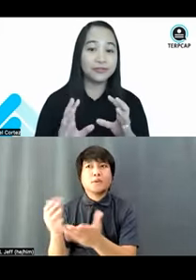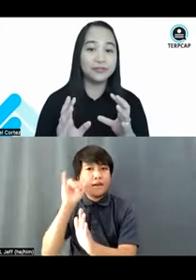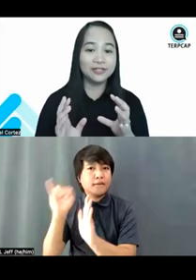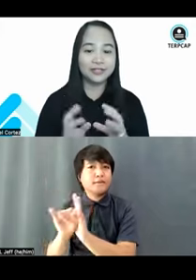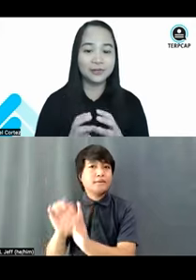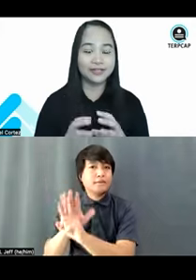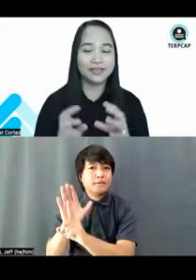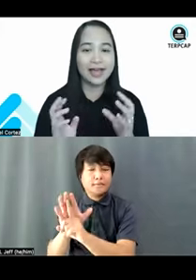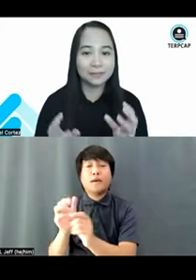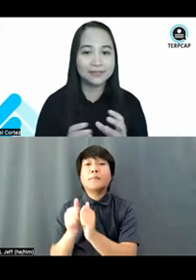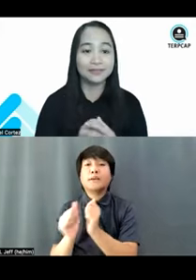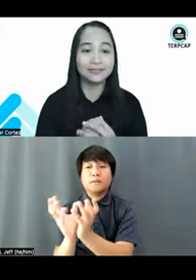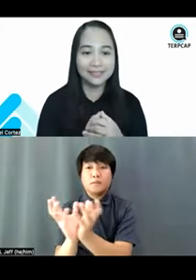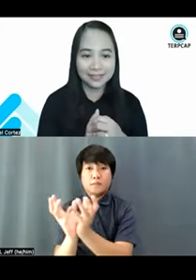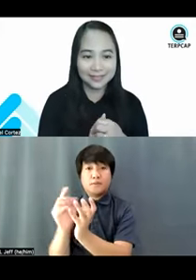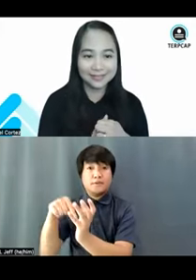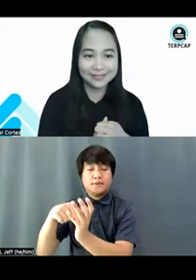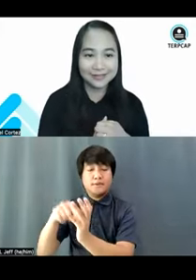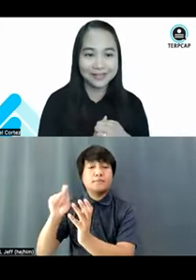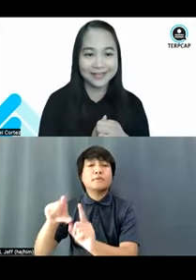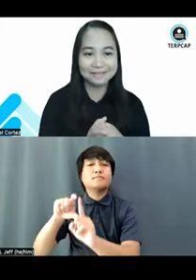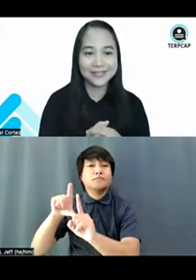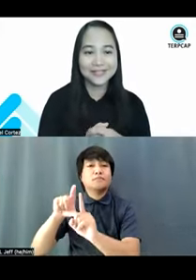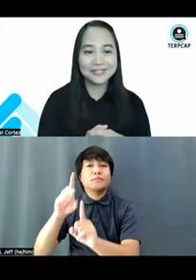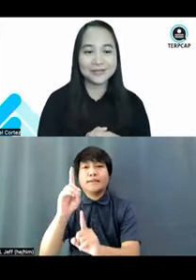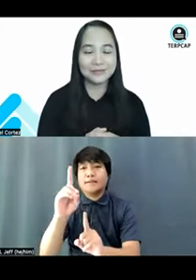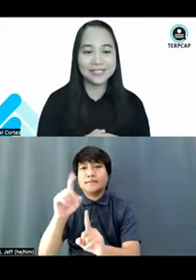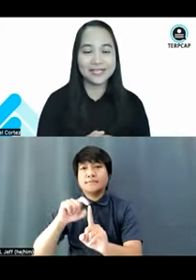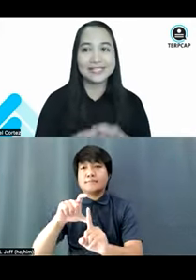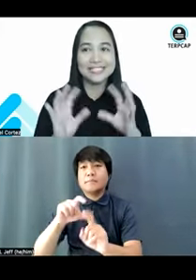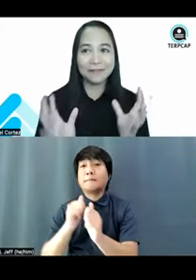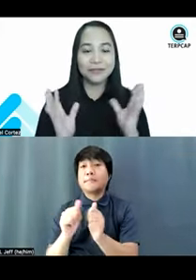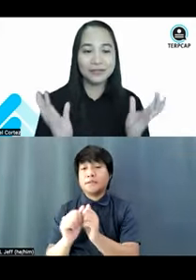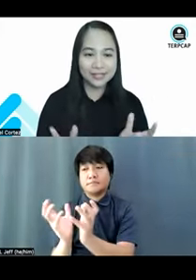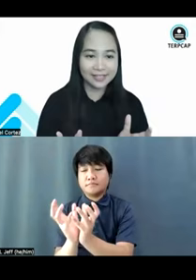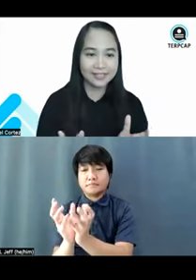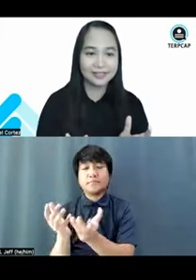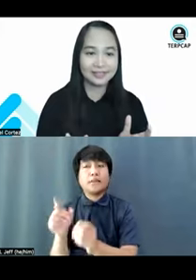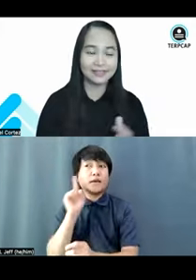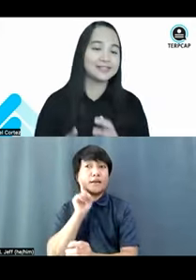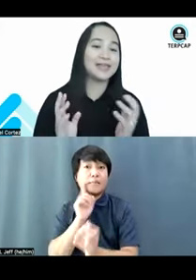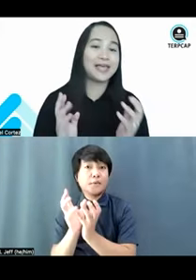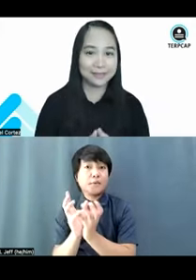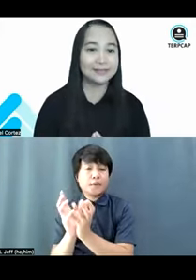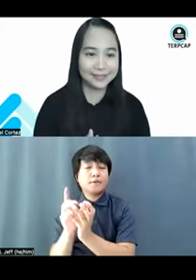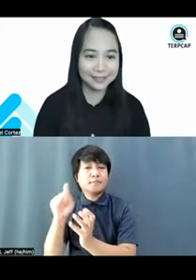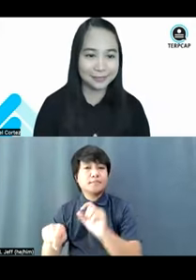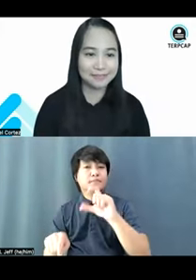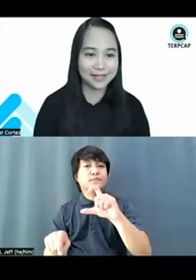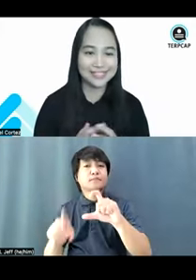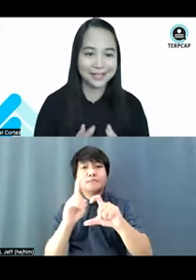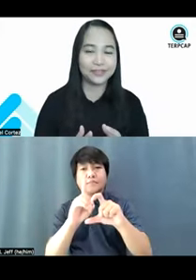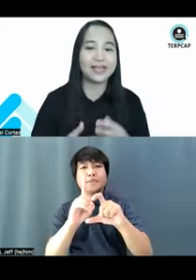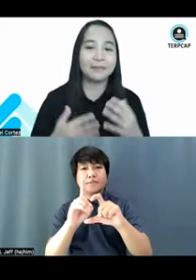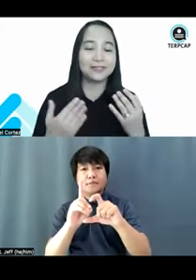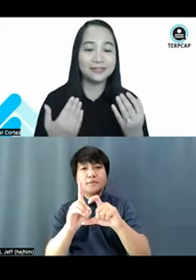to the community with a capital D. Okay? So, when we say deaf community, then that's a capital D. We